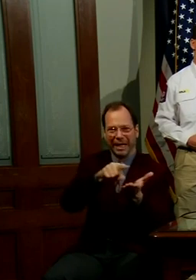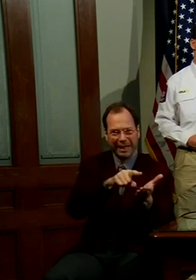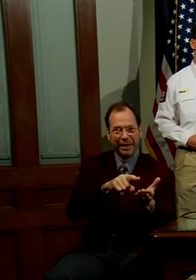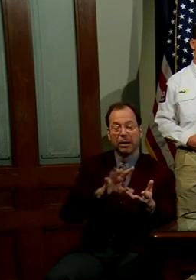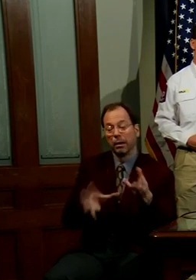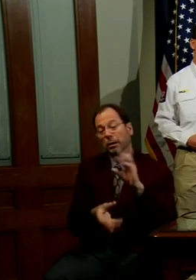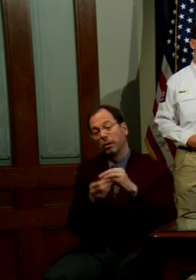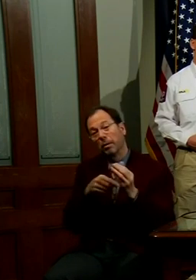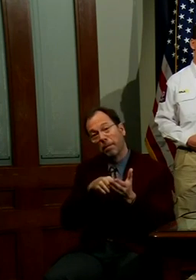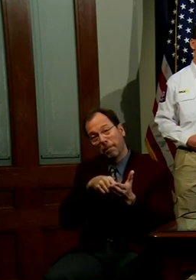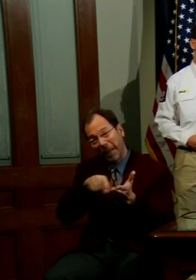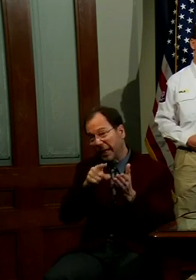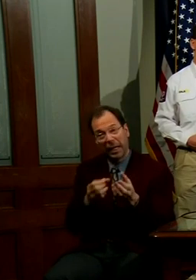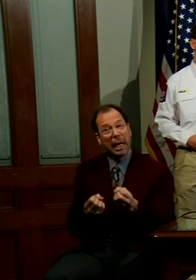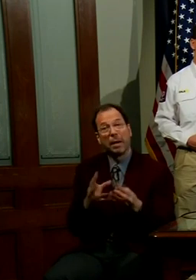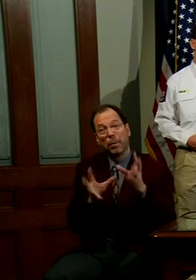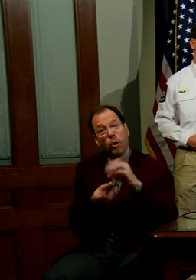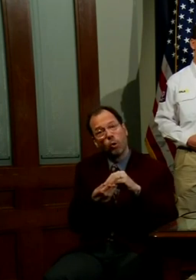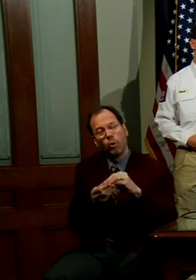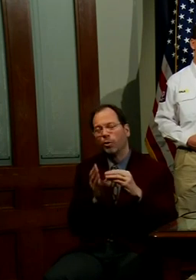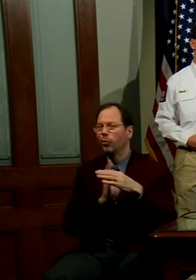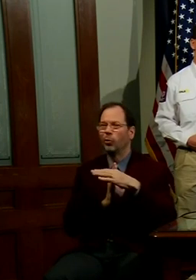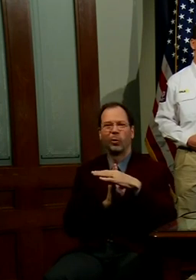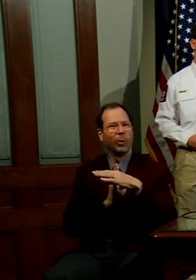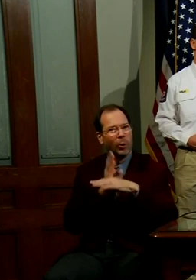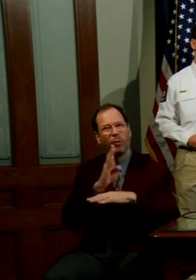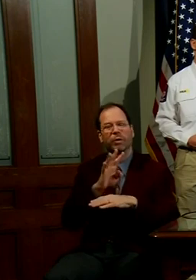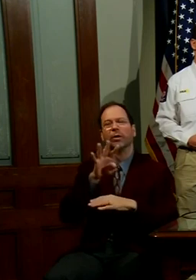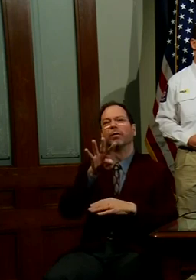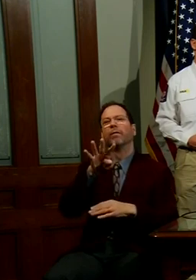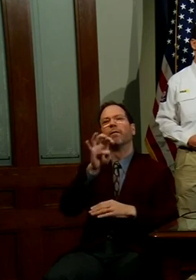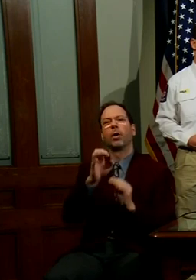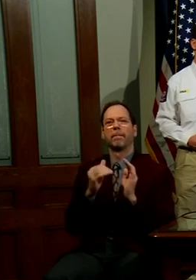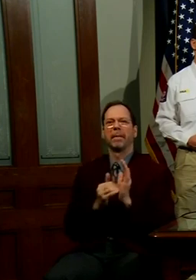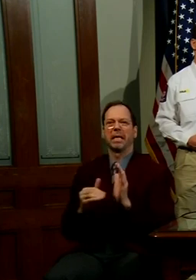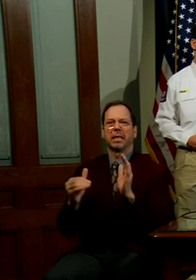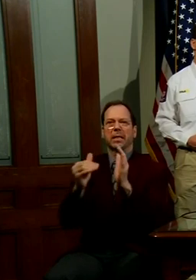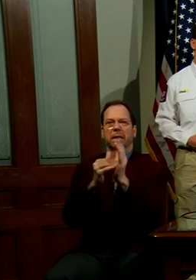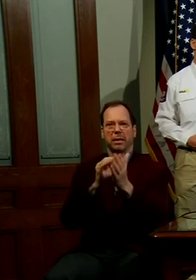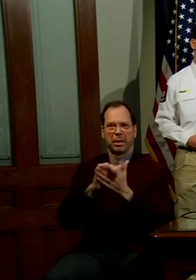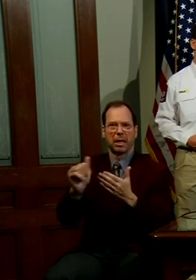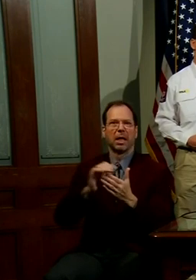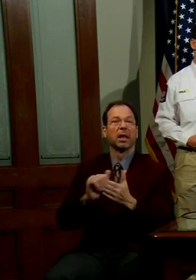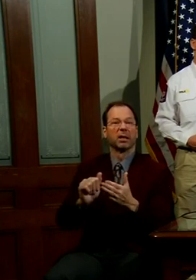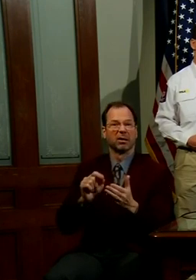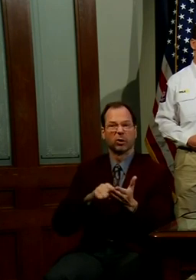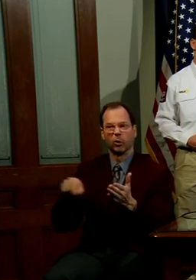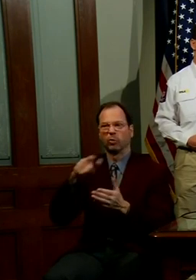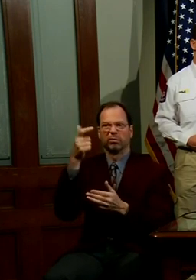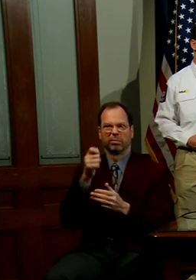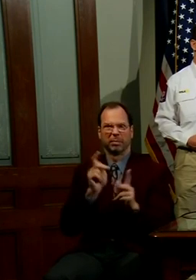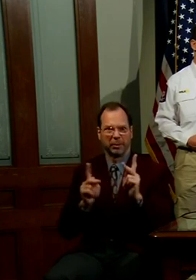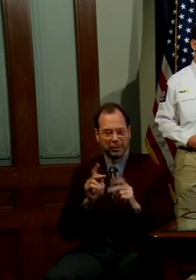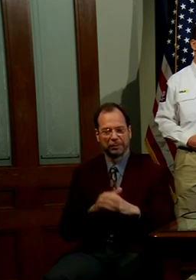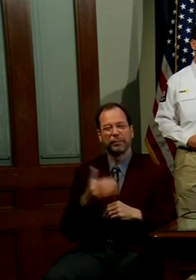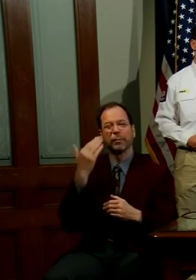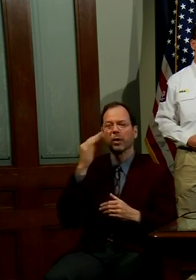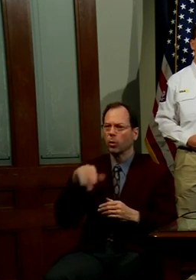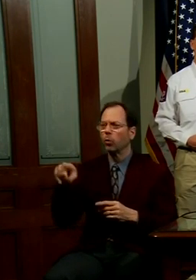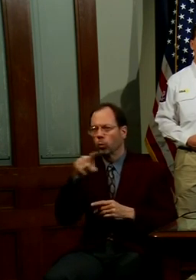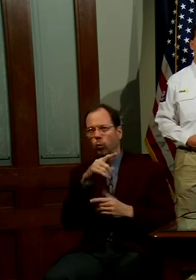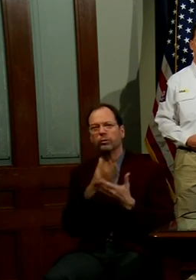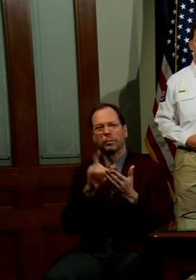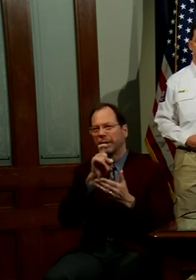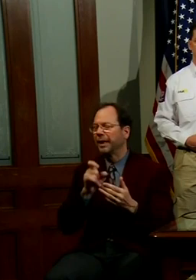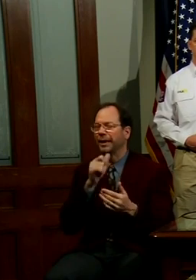paid out now amounts to well over $400,000,000. I know that there are still Texans who have not yet